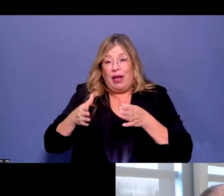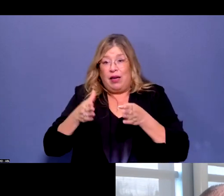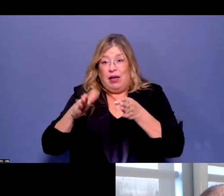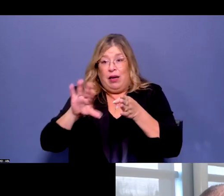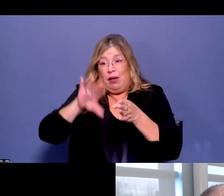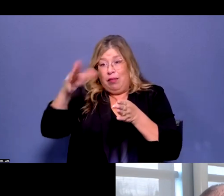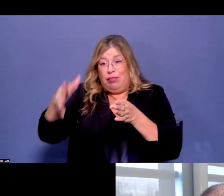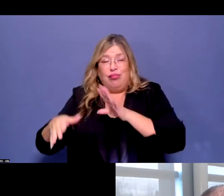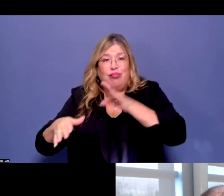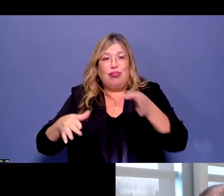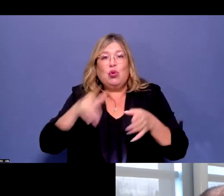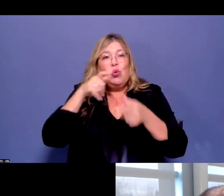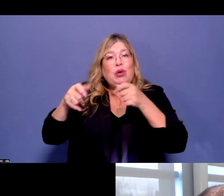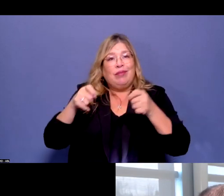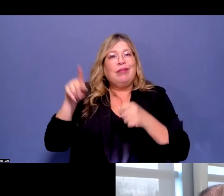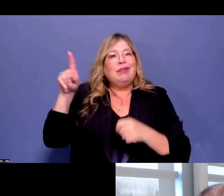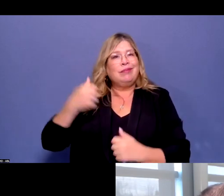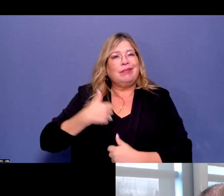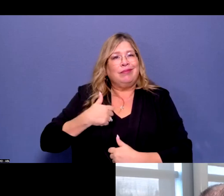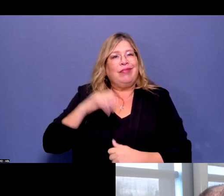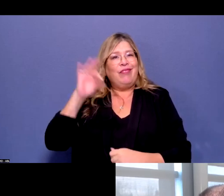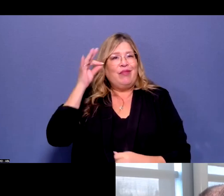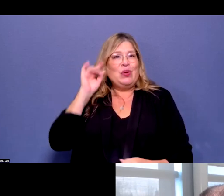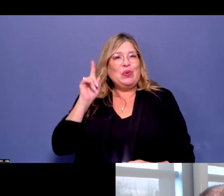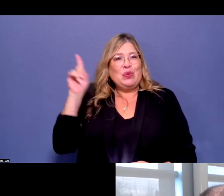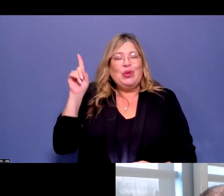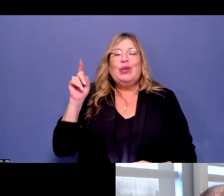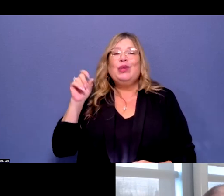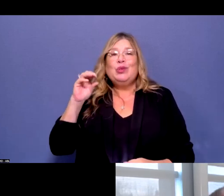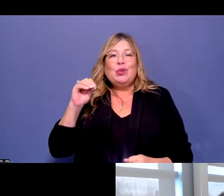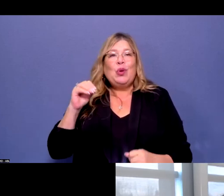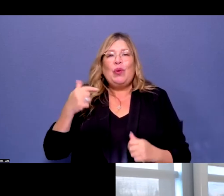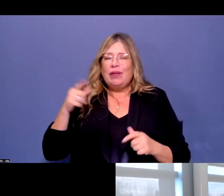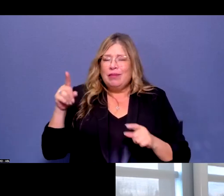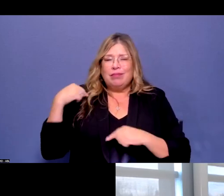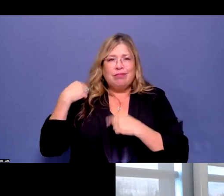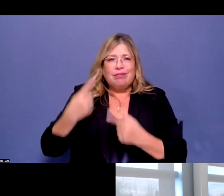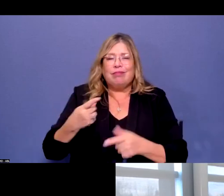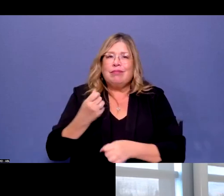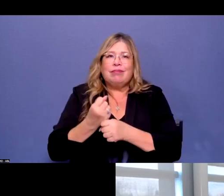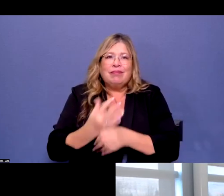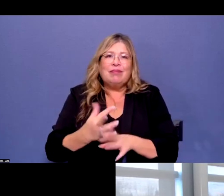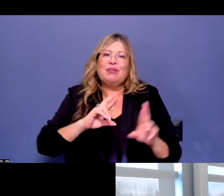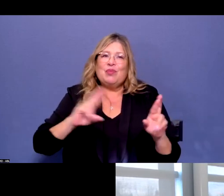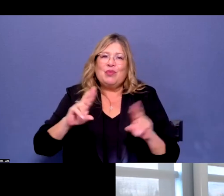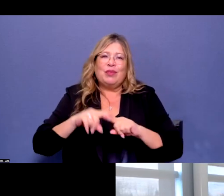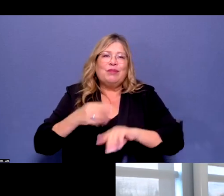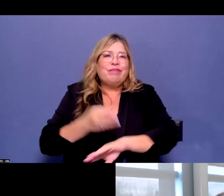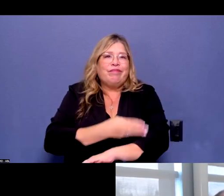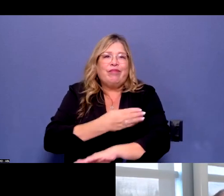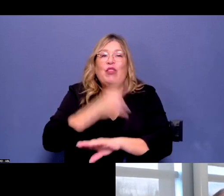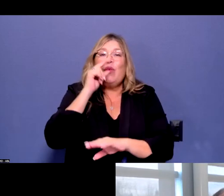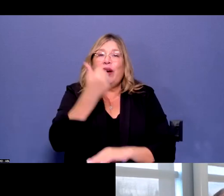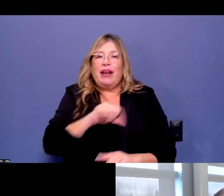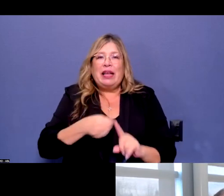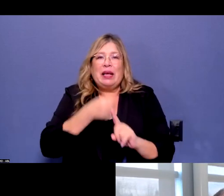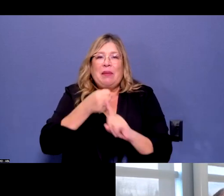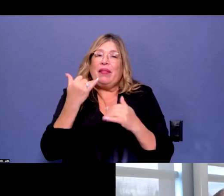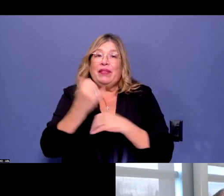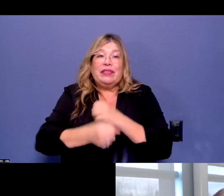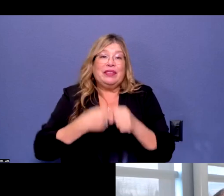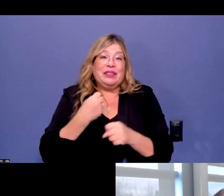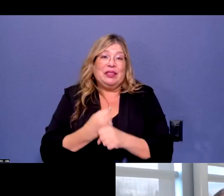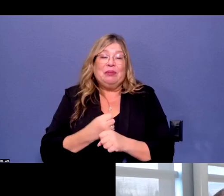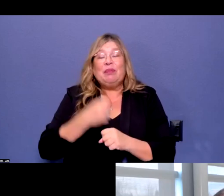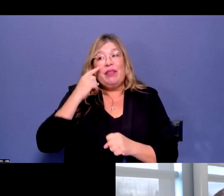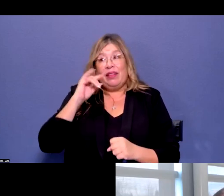coordination that's happened throughout the year from last winter to now to prepare that levy for any impacts this year. So I